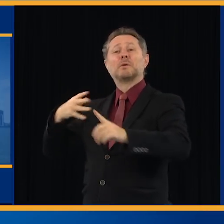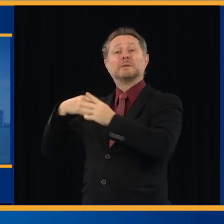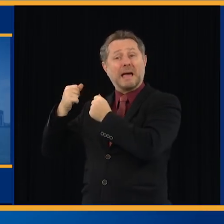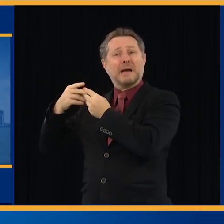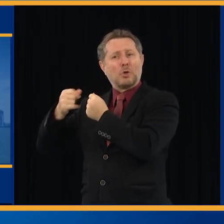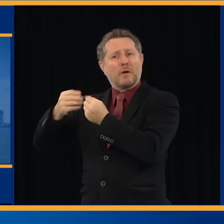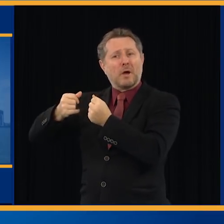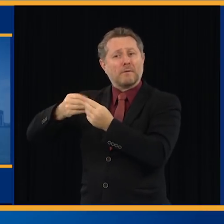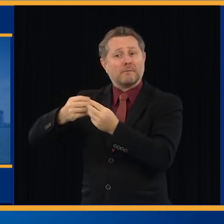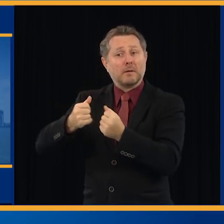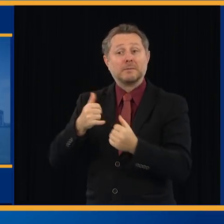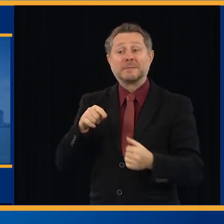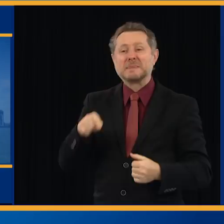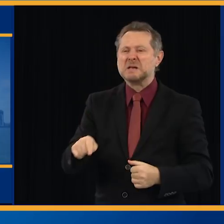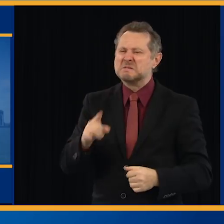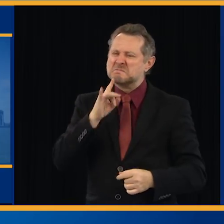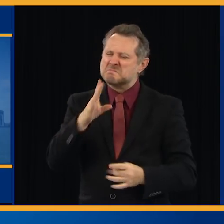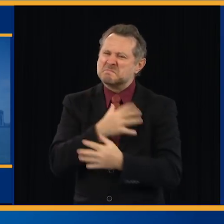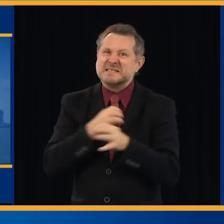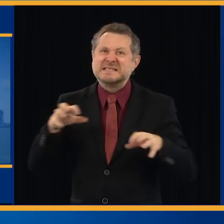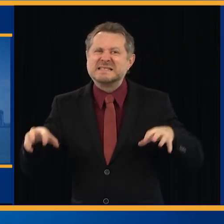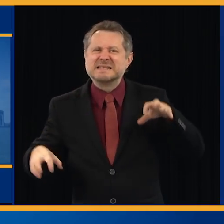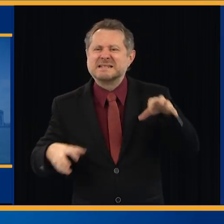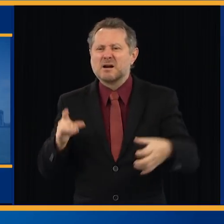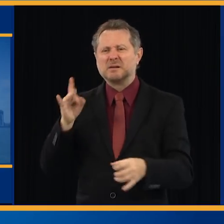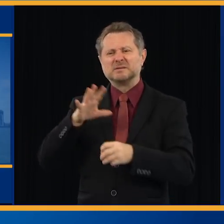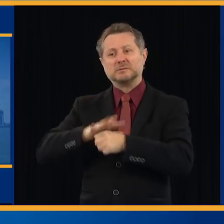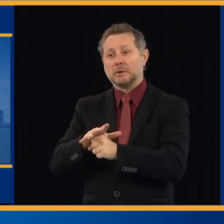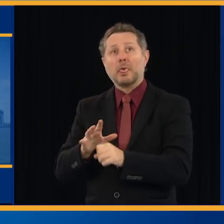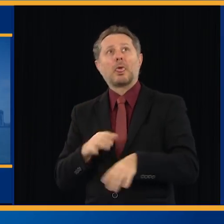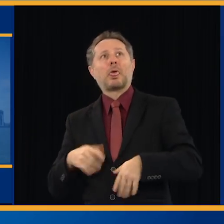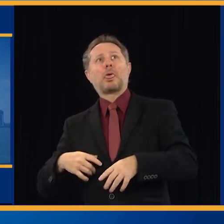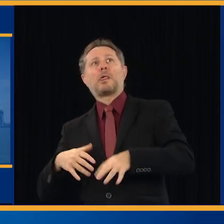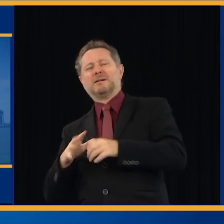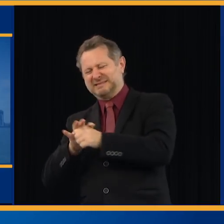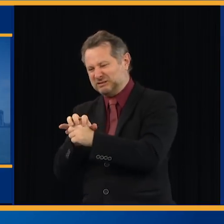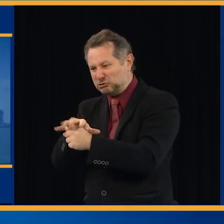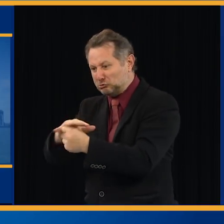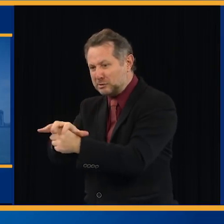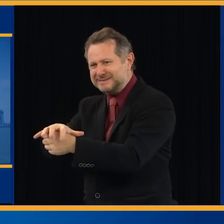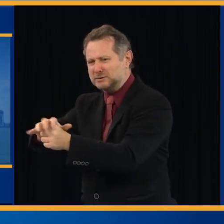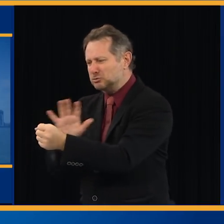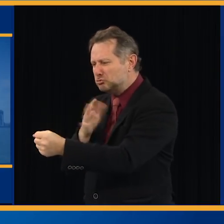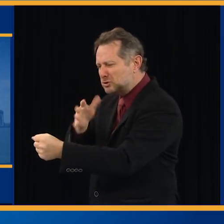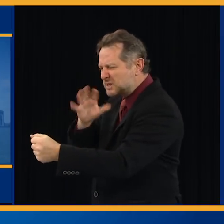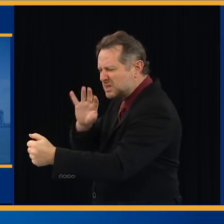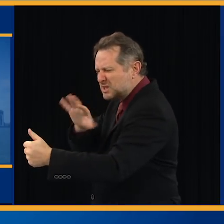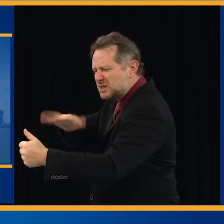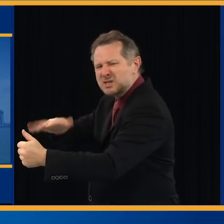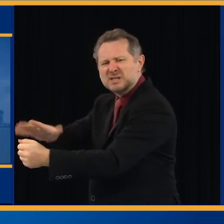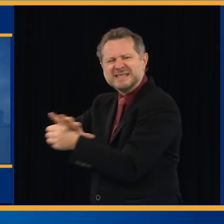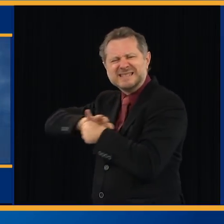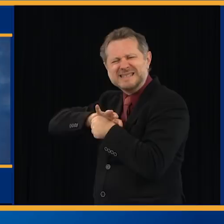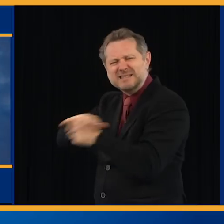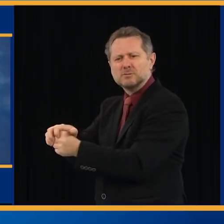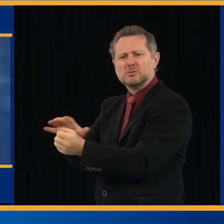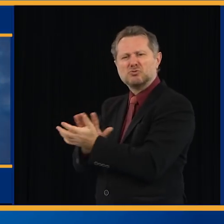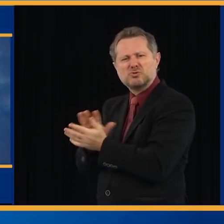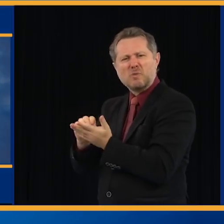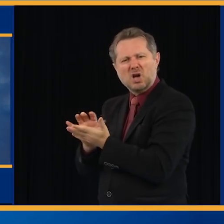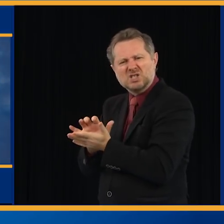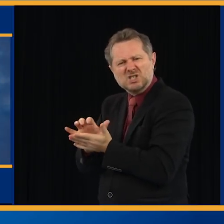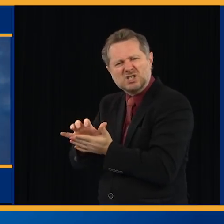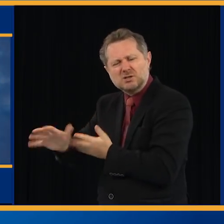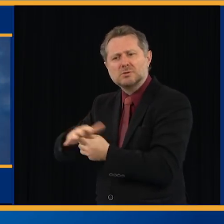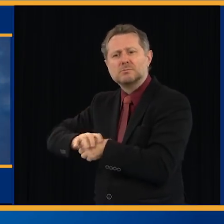retreat. We're making ground every day. We just have to keep it up. And we will. Because we are